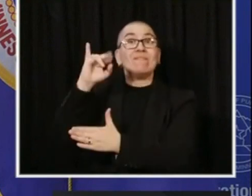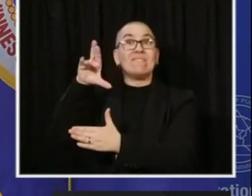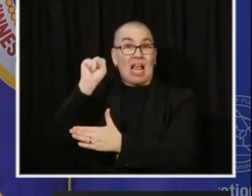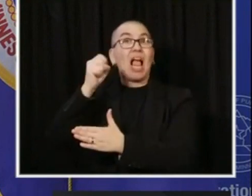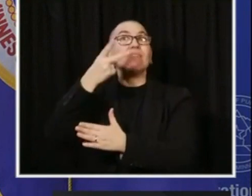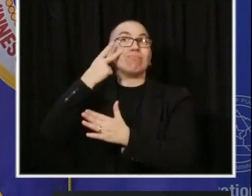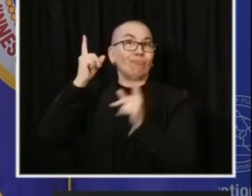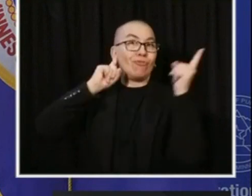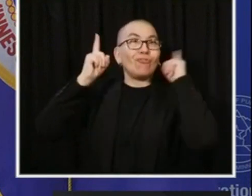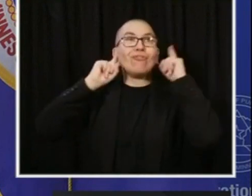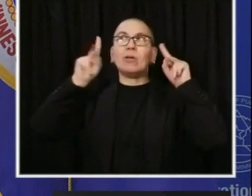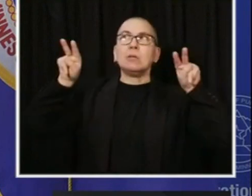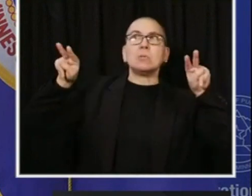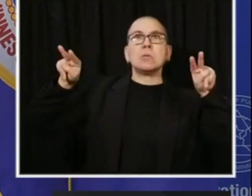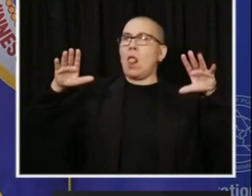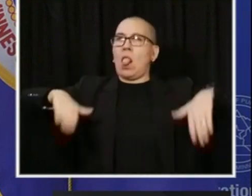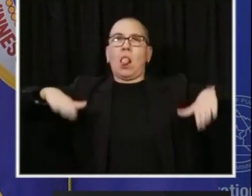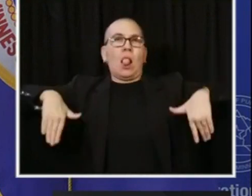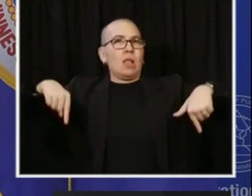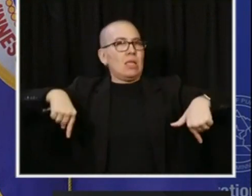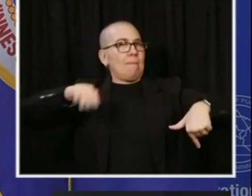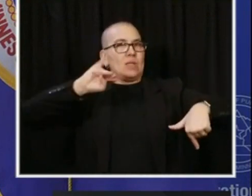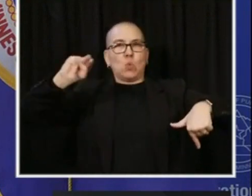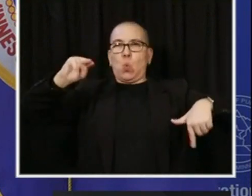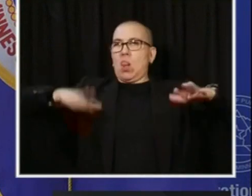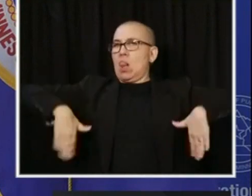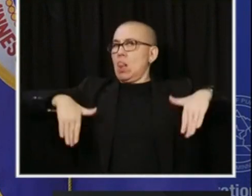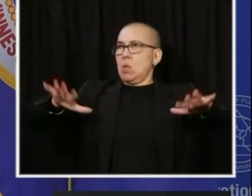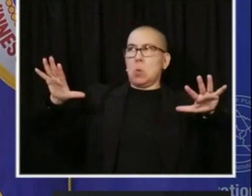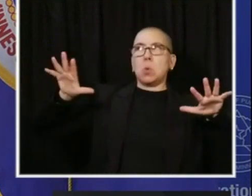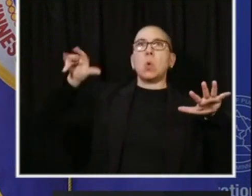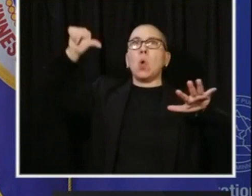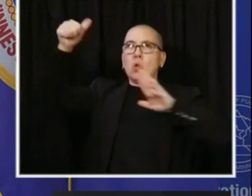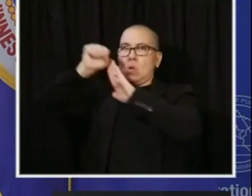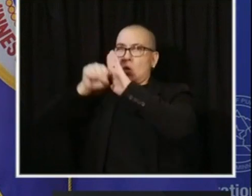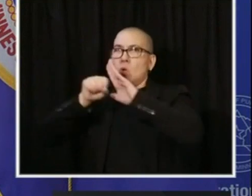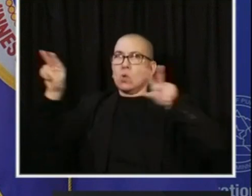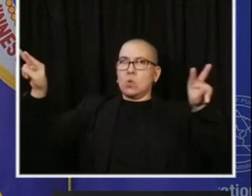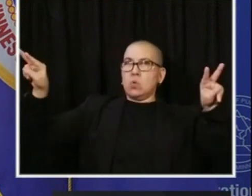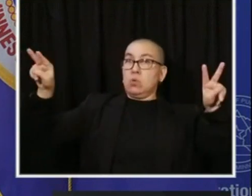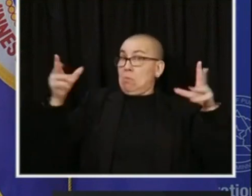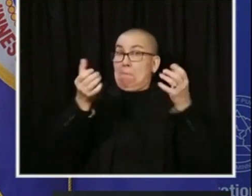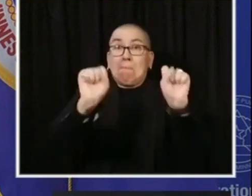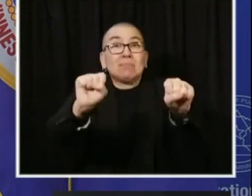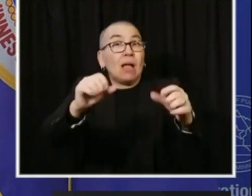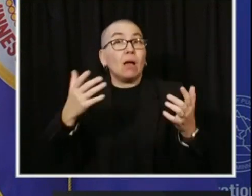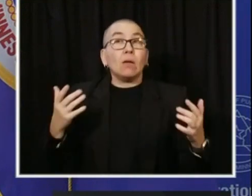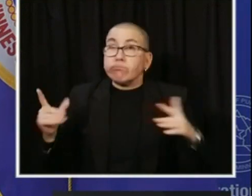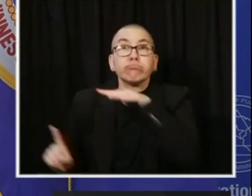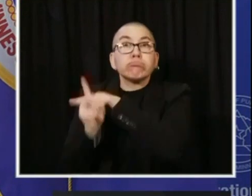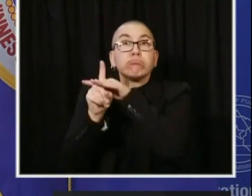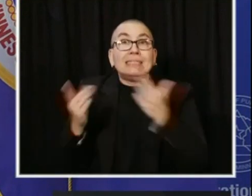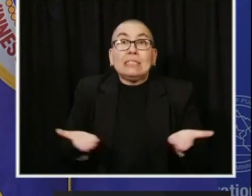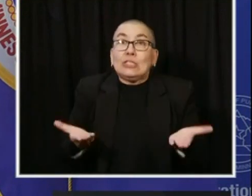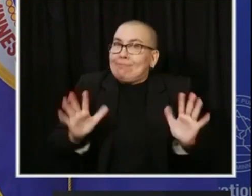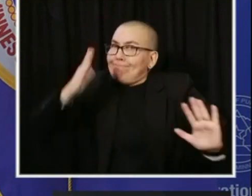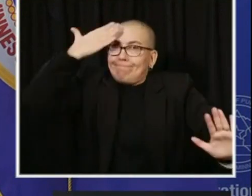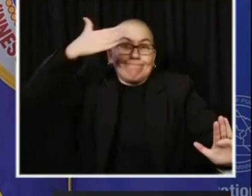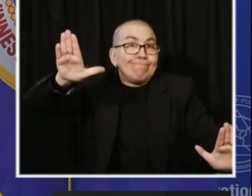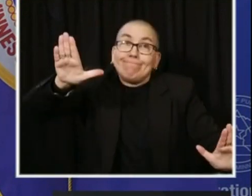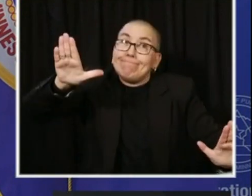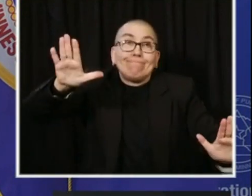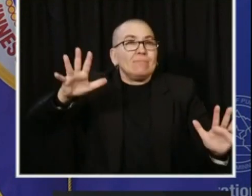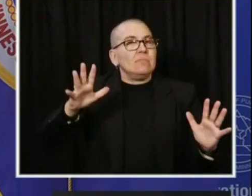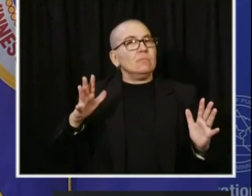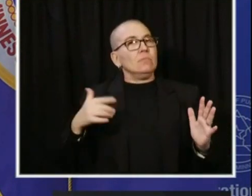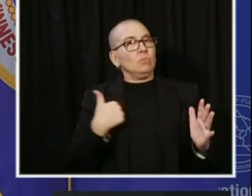testing. We have not found it yet. I think it is much probability. It is probably here. Early indicators show that this variant, while